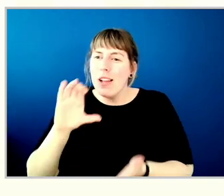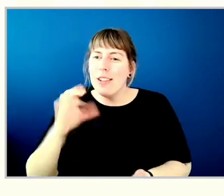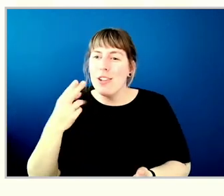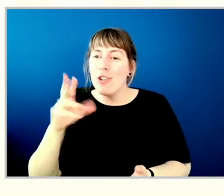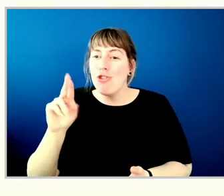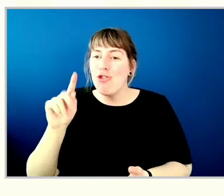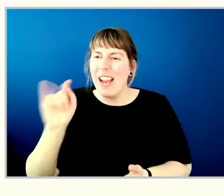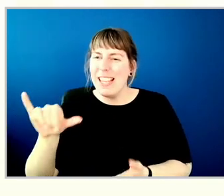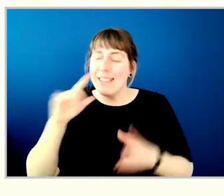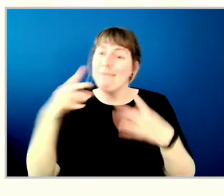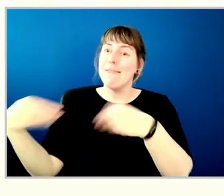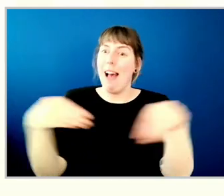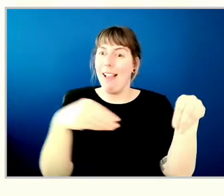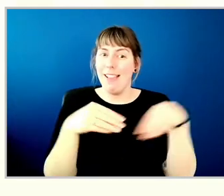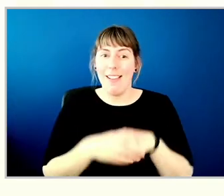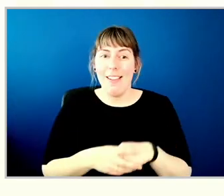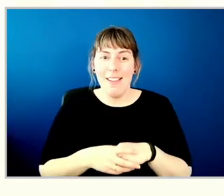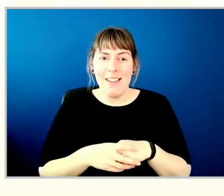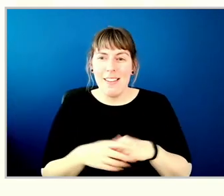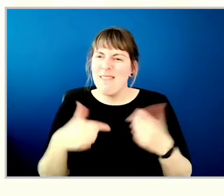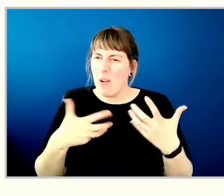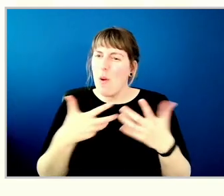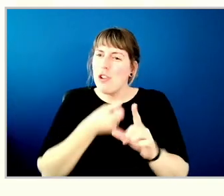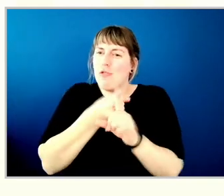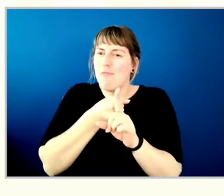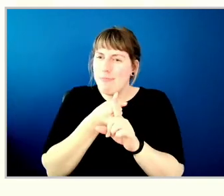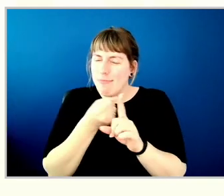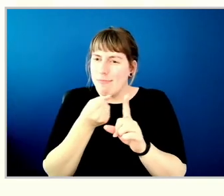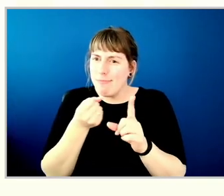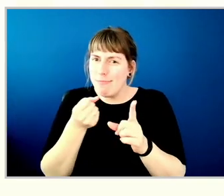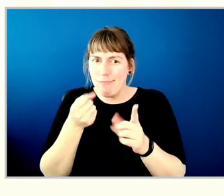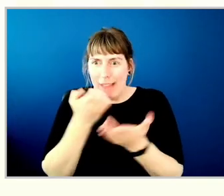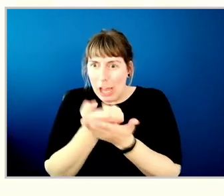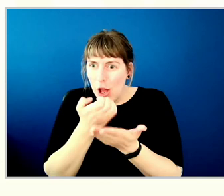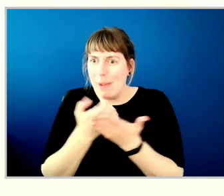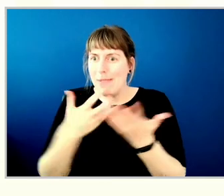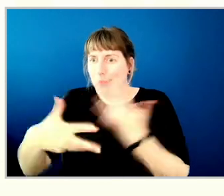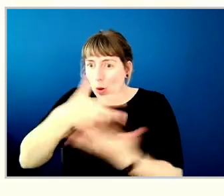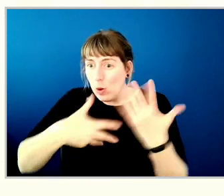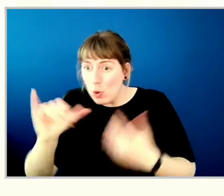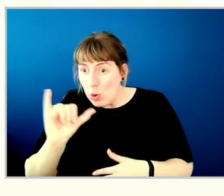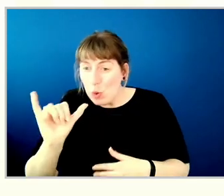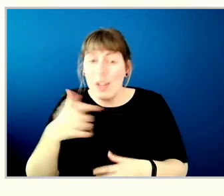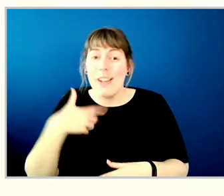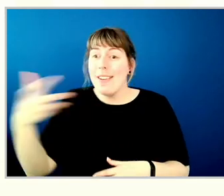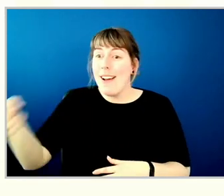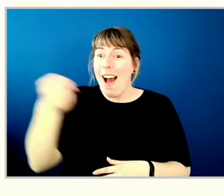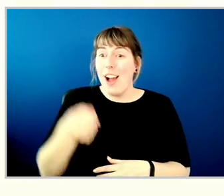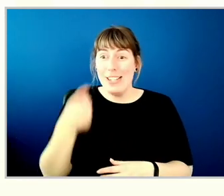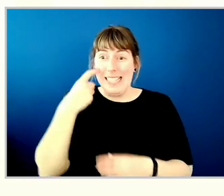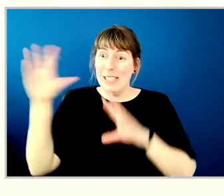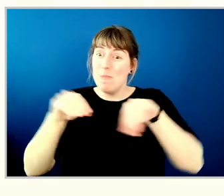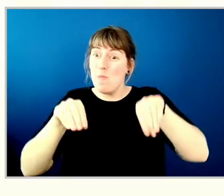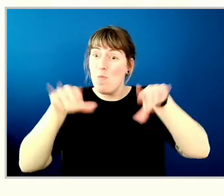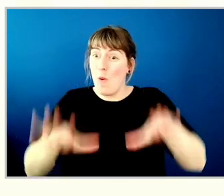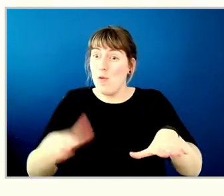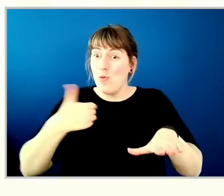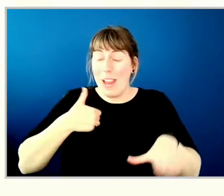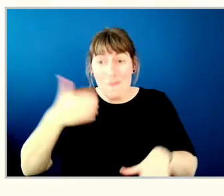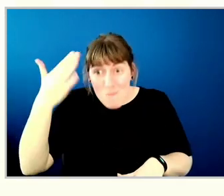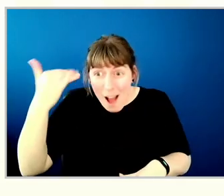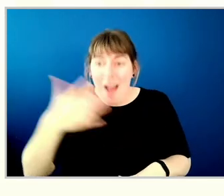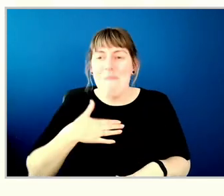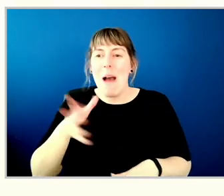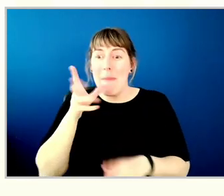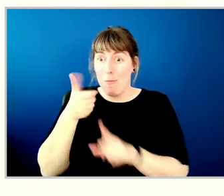I wanted to also make an impact on the socioeconomic side of things. And I hire newcomer refugees because my mom is a refugee,